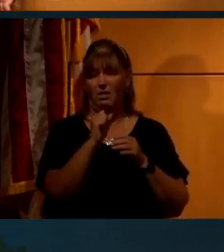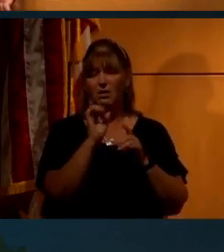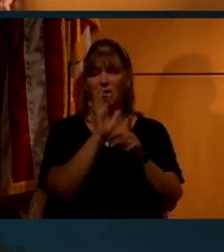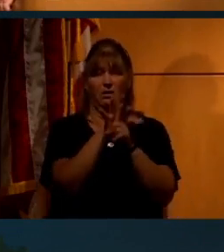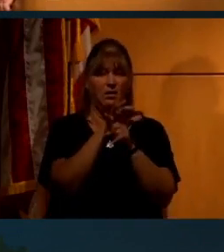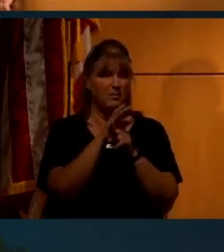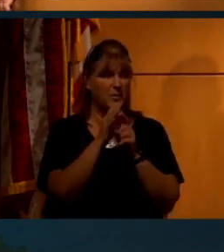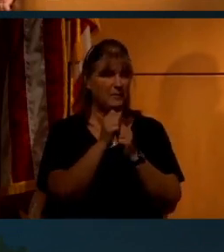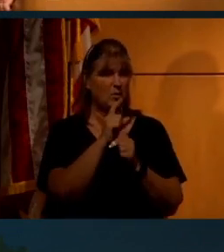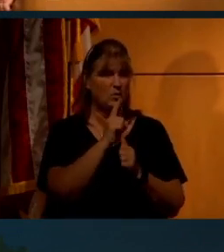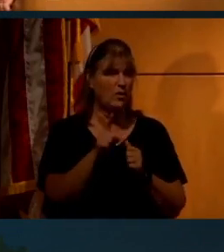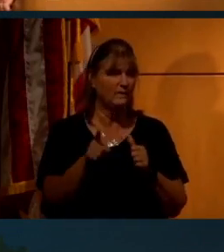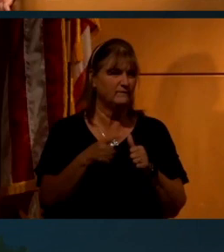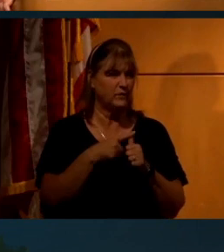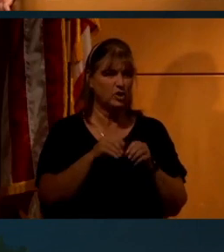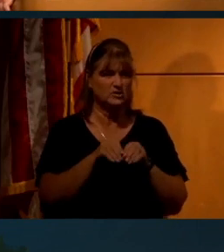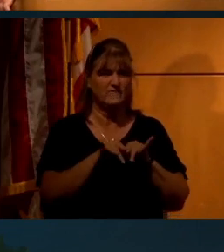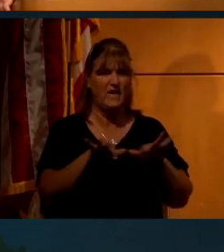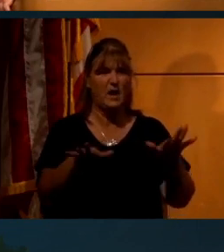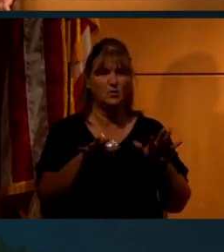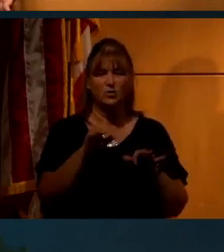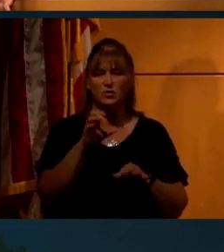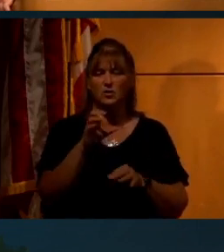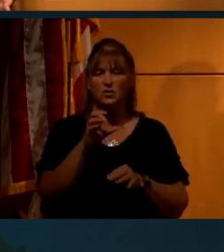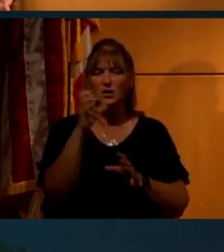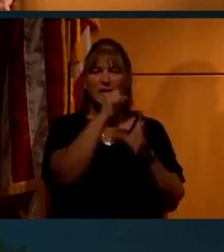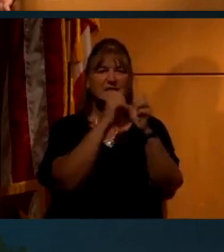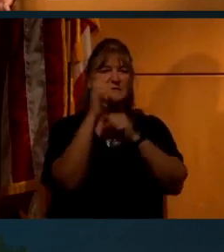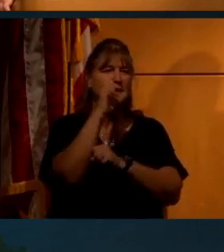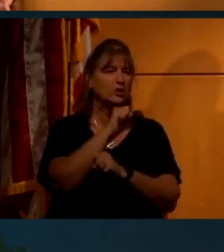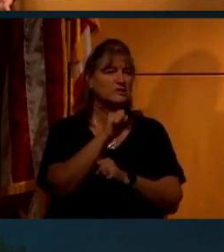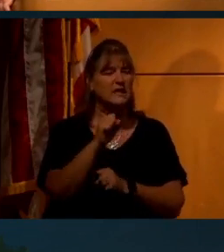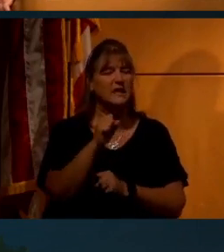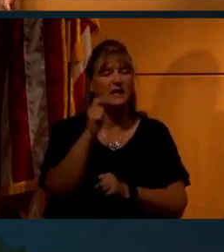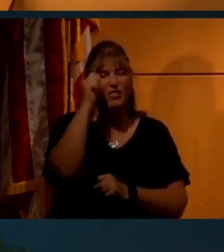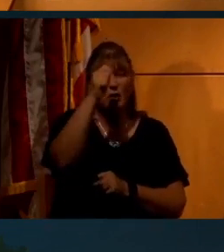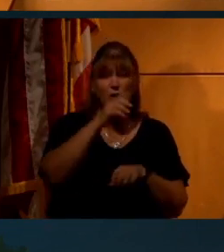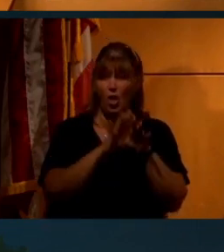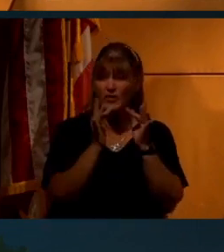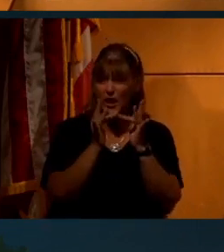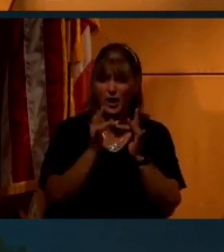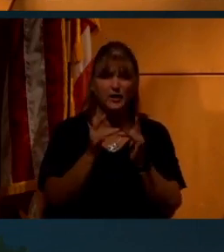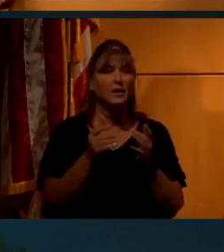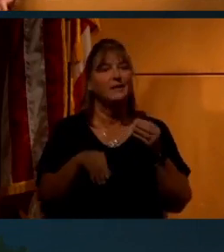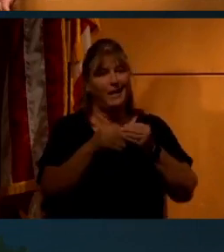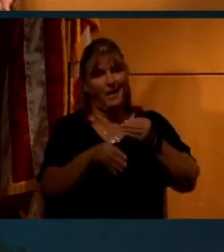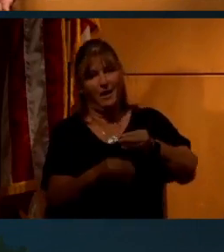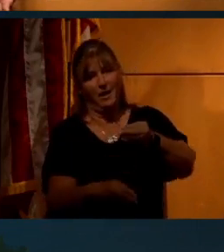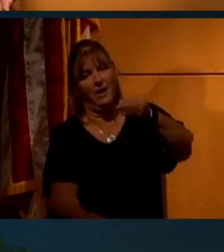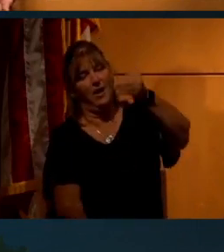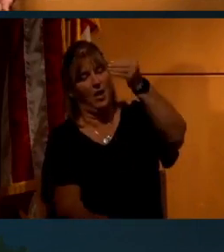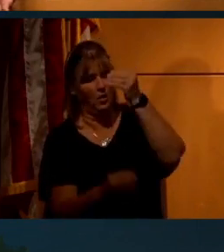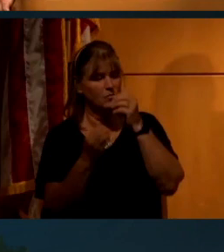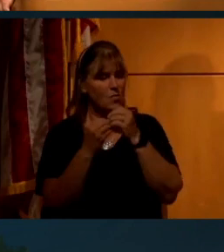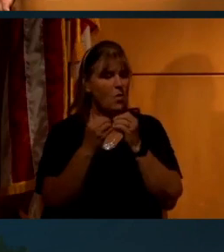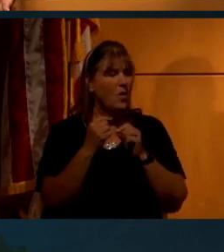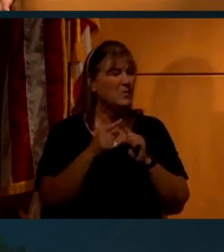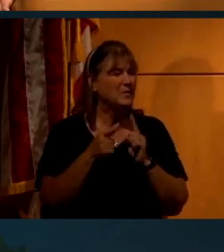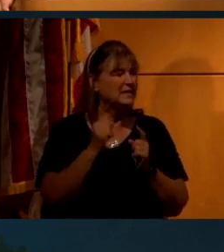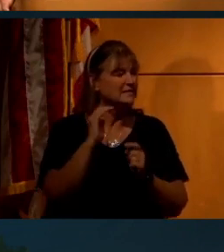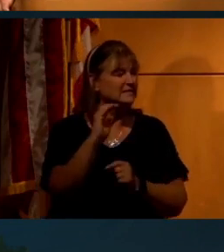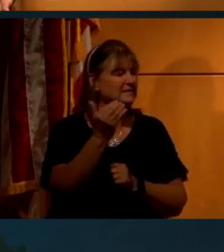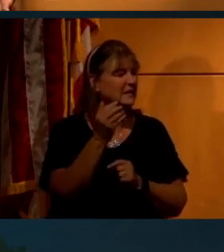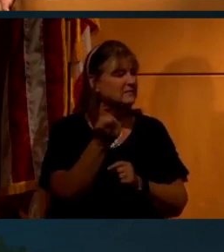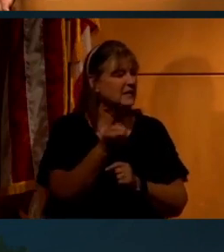first really viral conspiracy theory on the internet. And there have been many more since then. And it